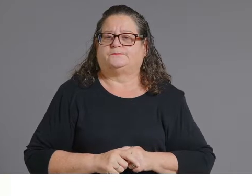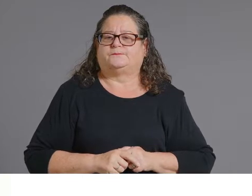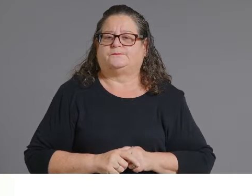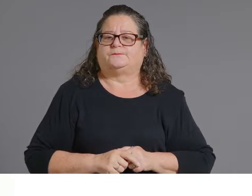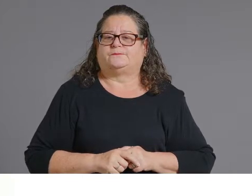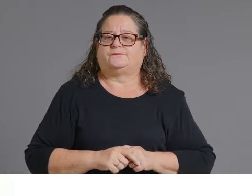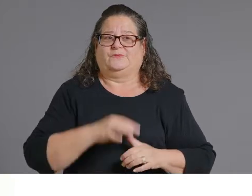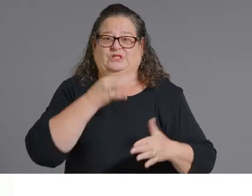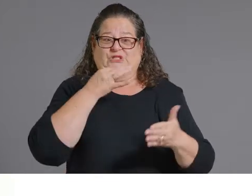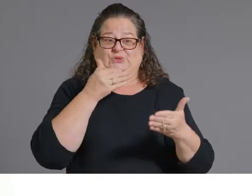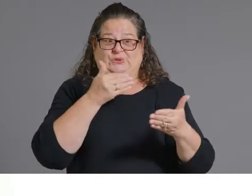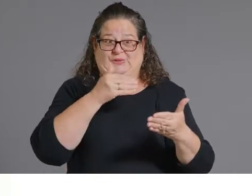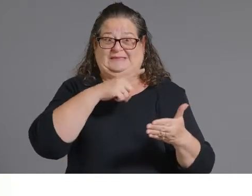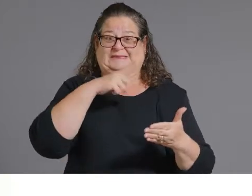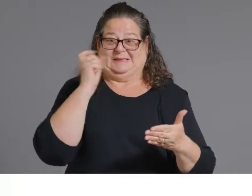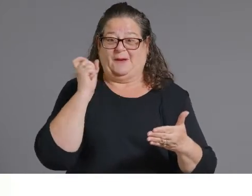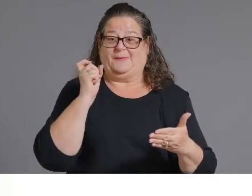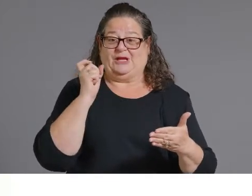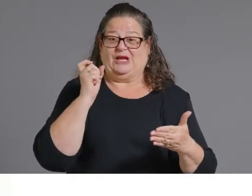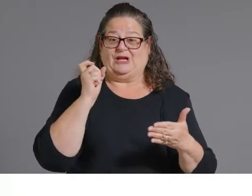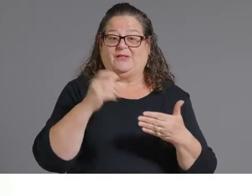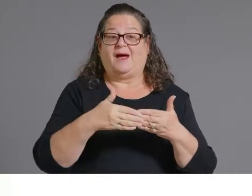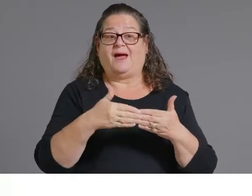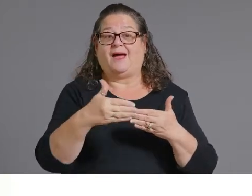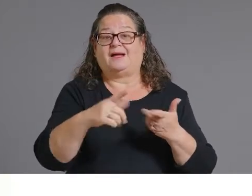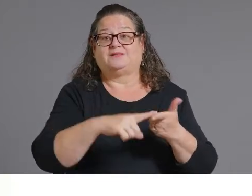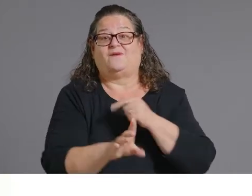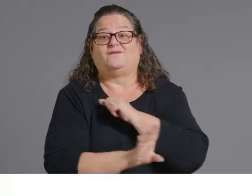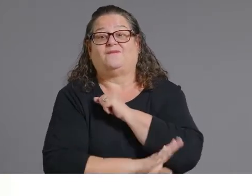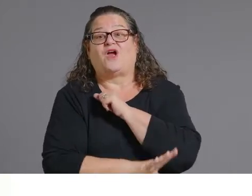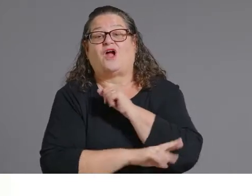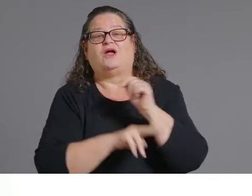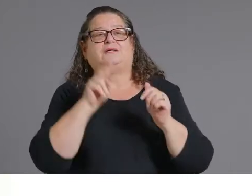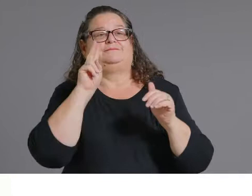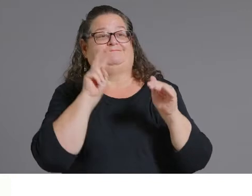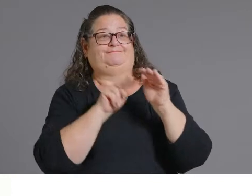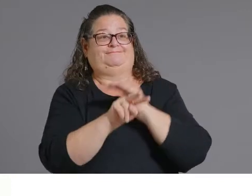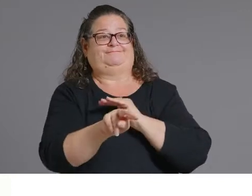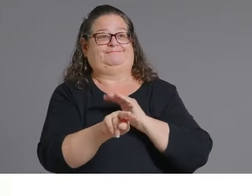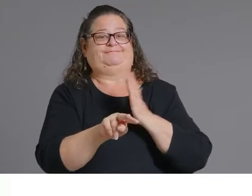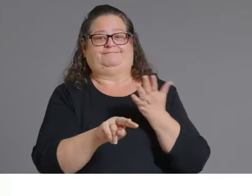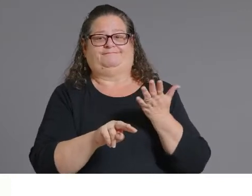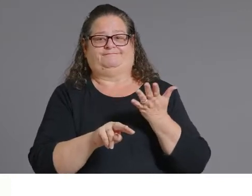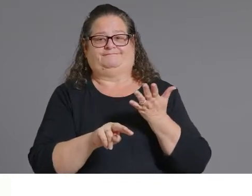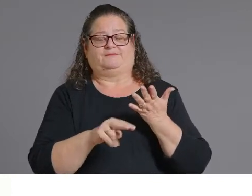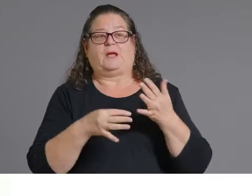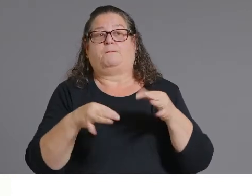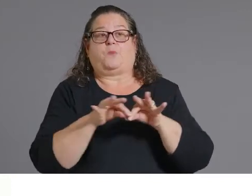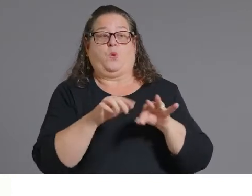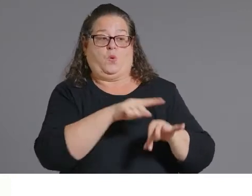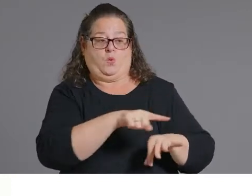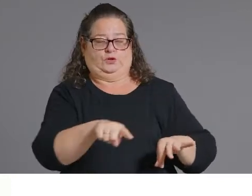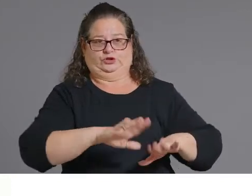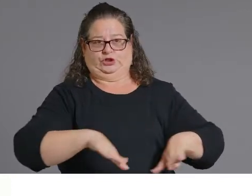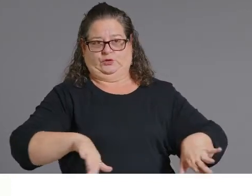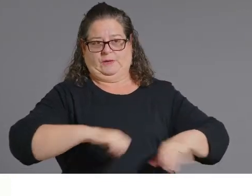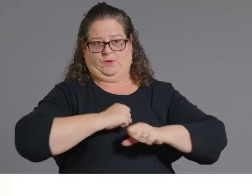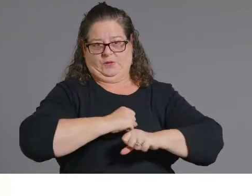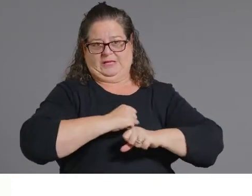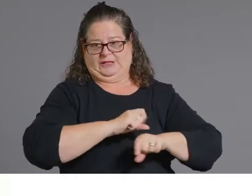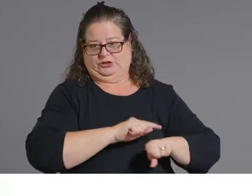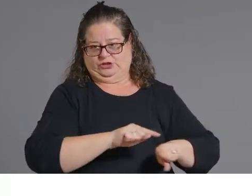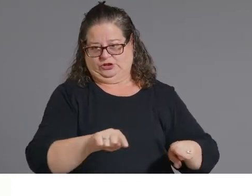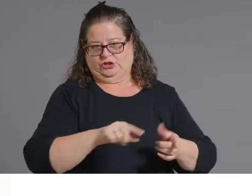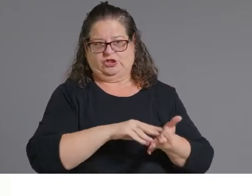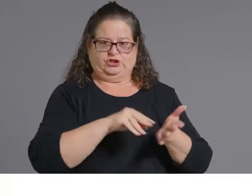towards the fall we want to make sure that our our children are fully protected and so um one of the ways that we protect our